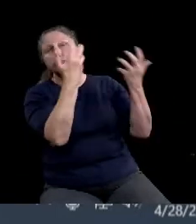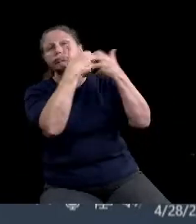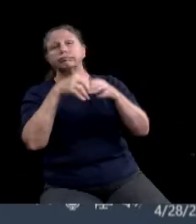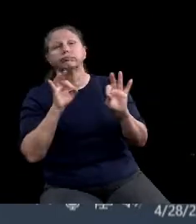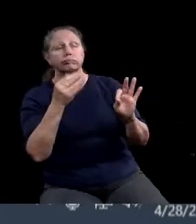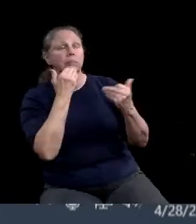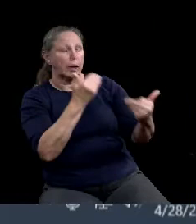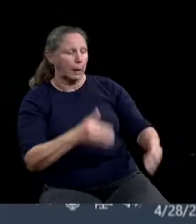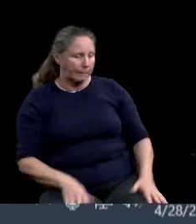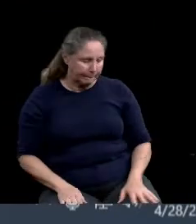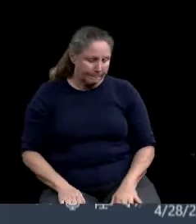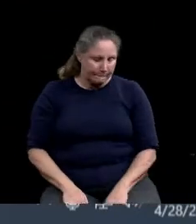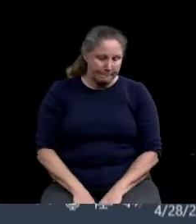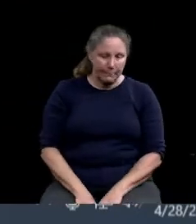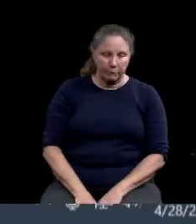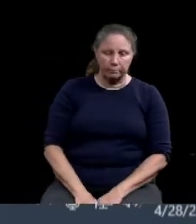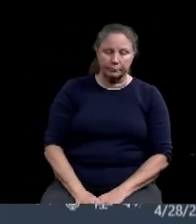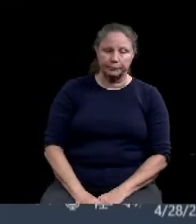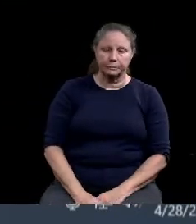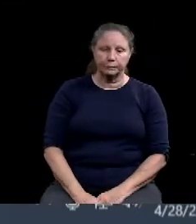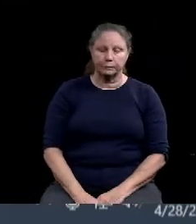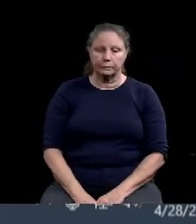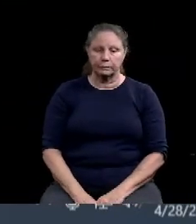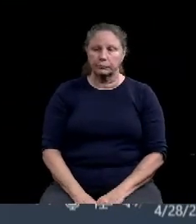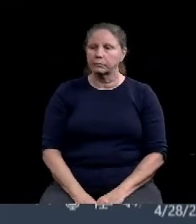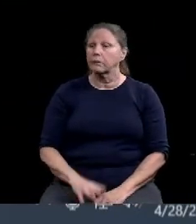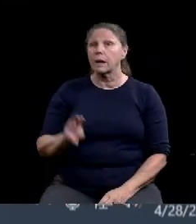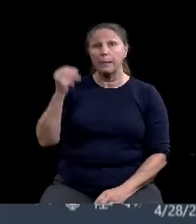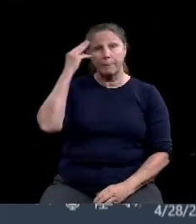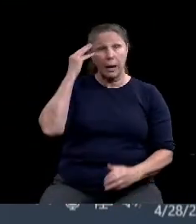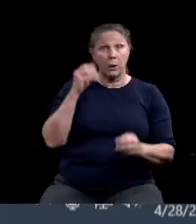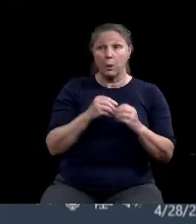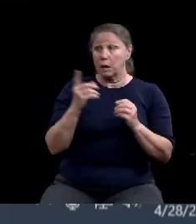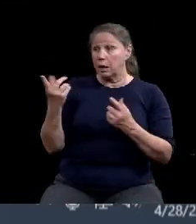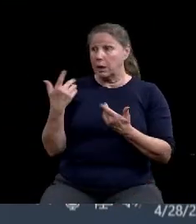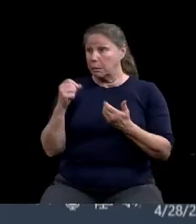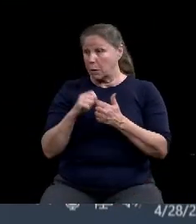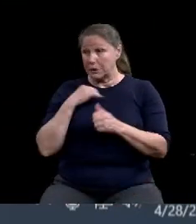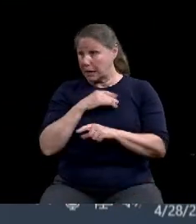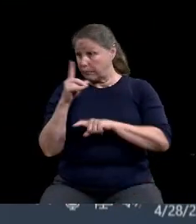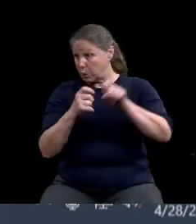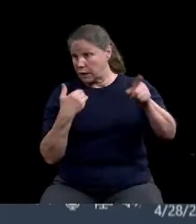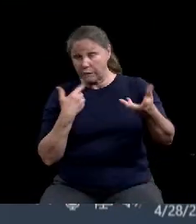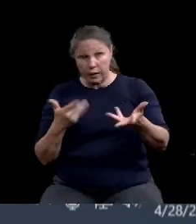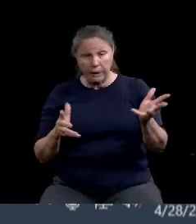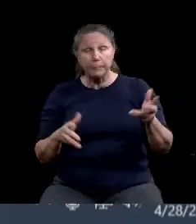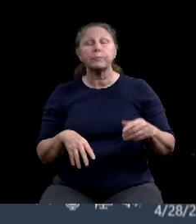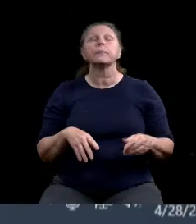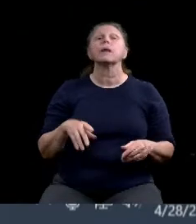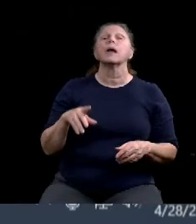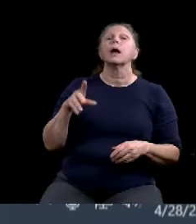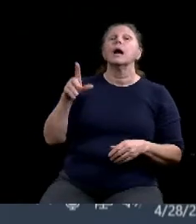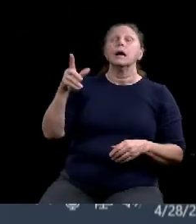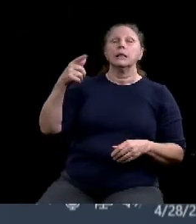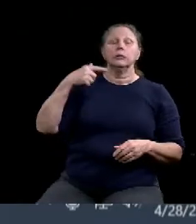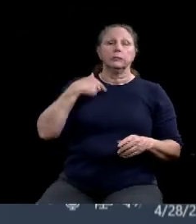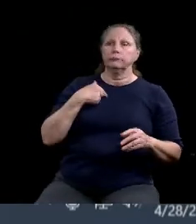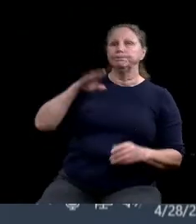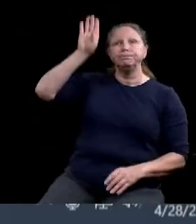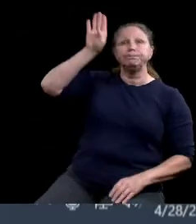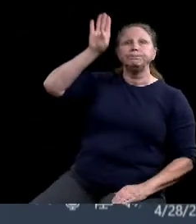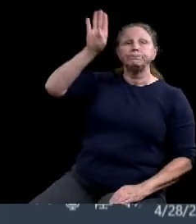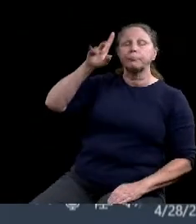Any further questions from staff? I'll jump in here. guess this is really for both of the hearings